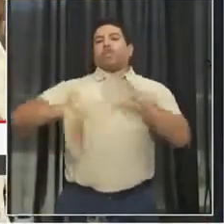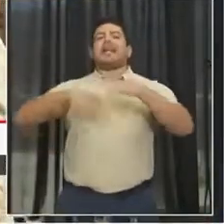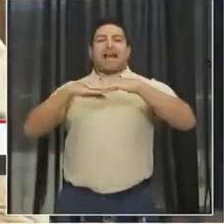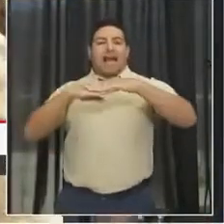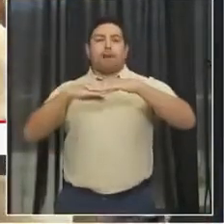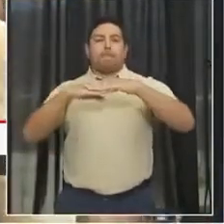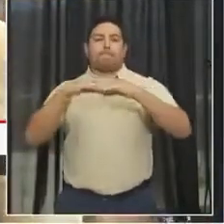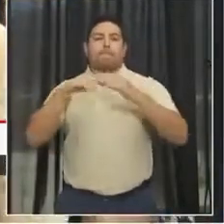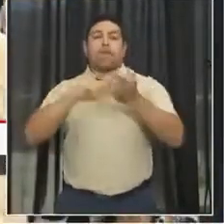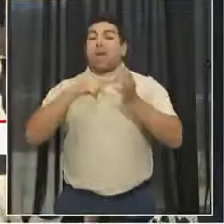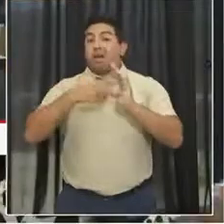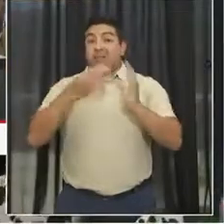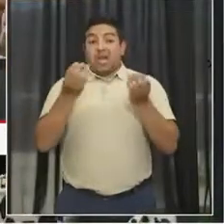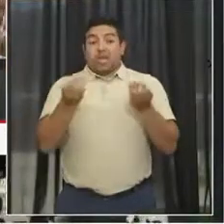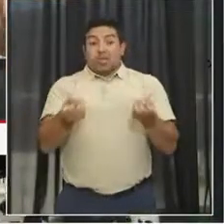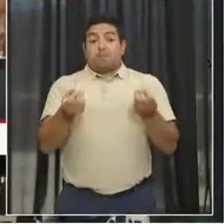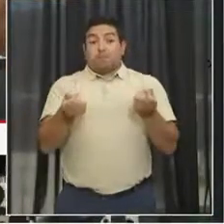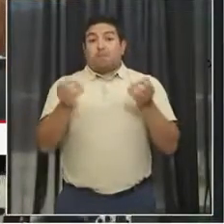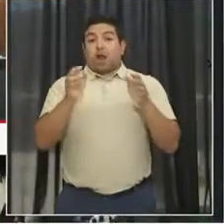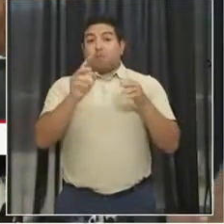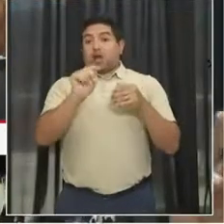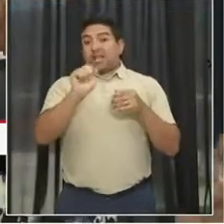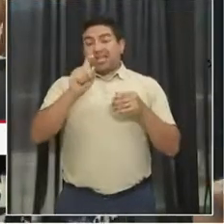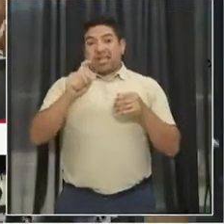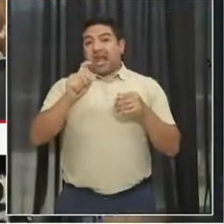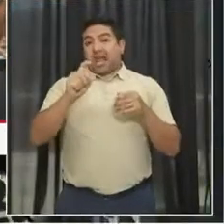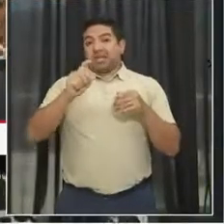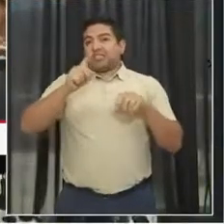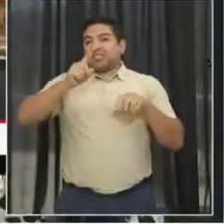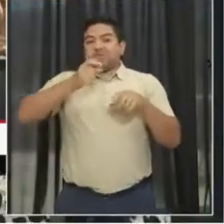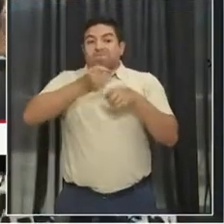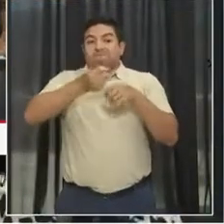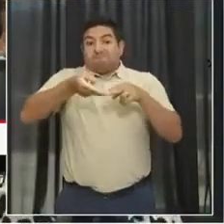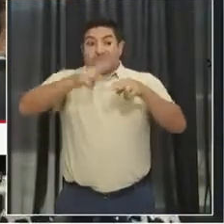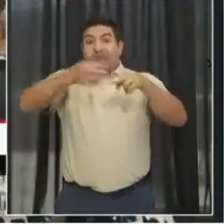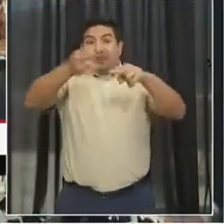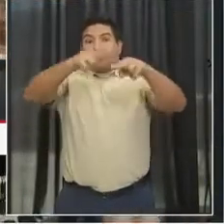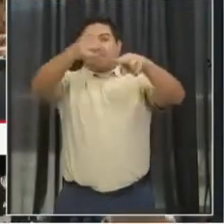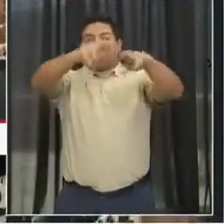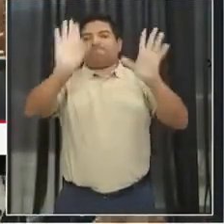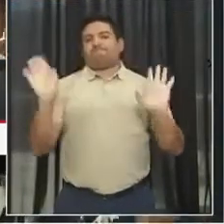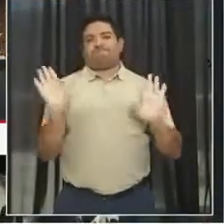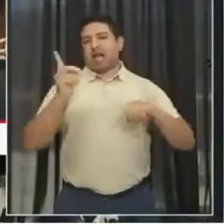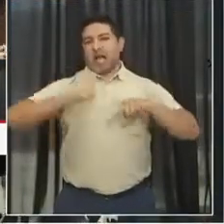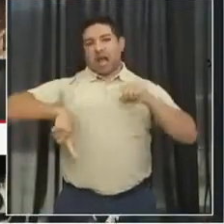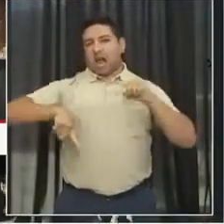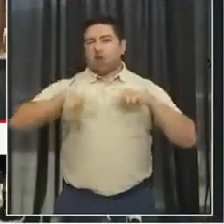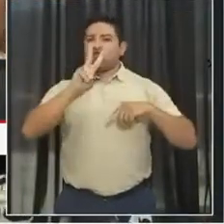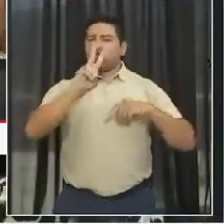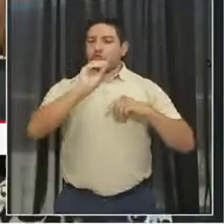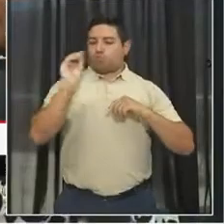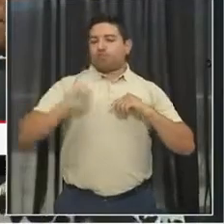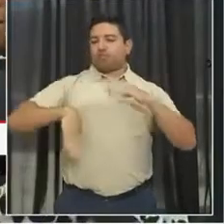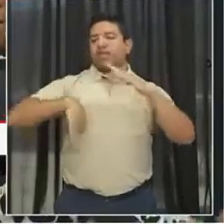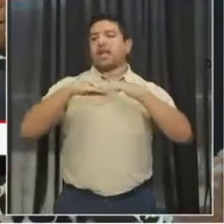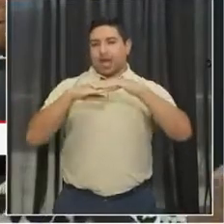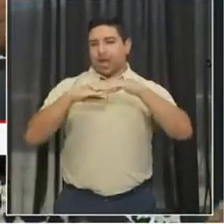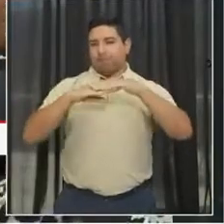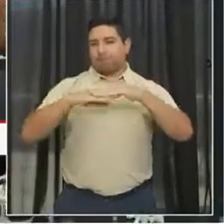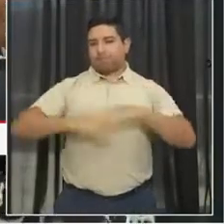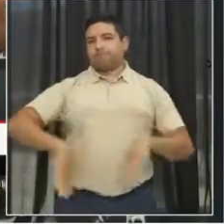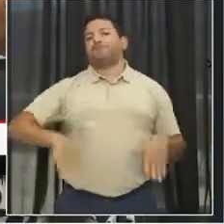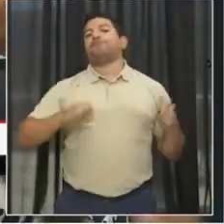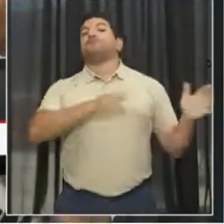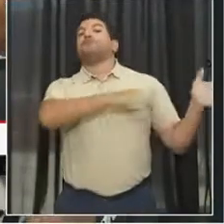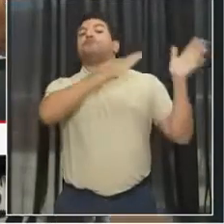2% in any given year. That's a goodie, right? But we're also focused on your transportation.